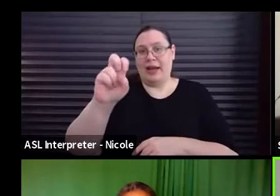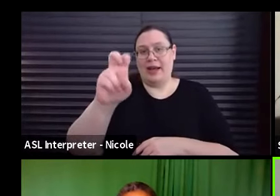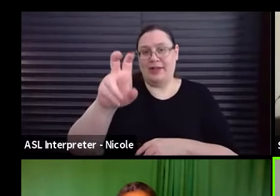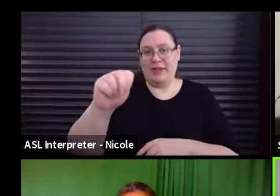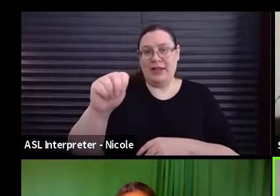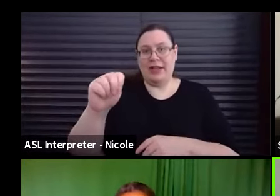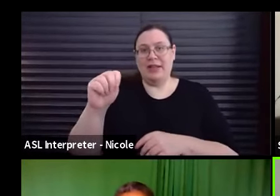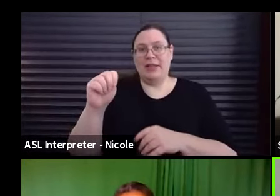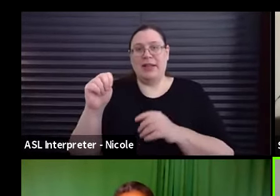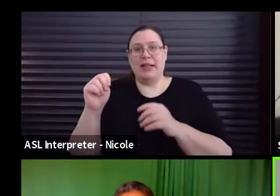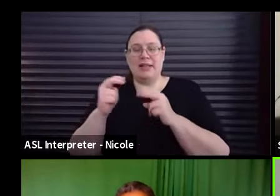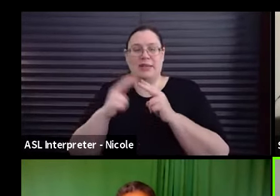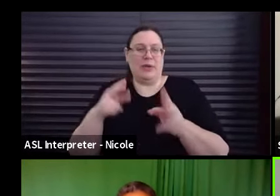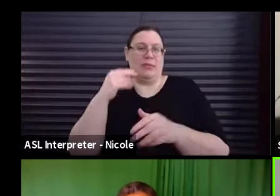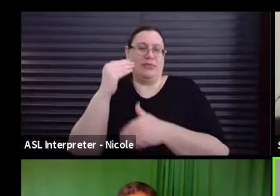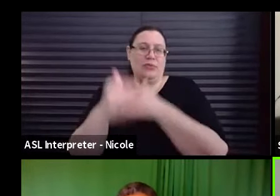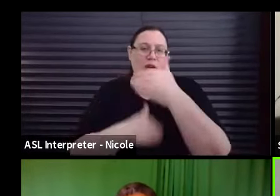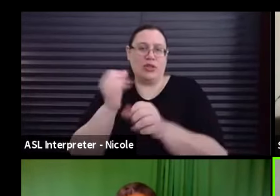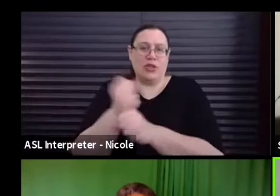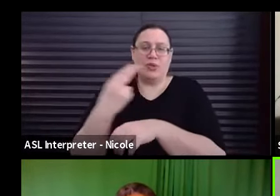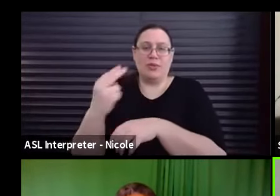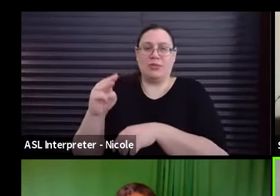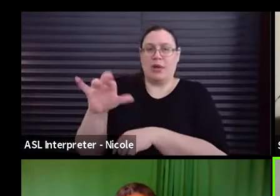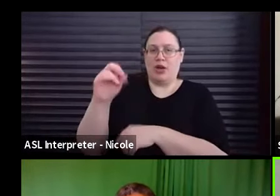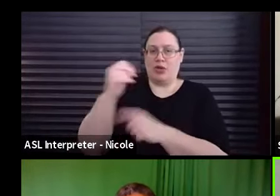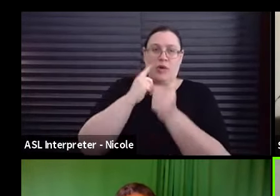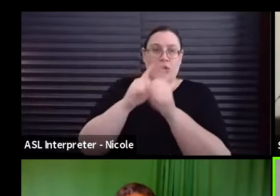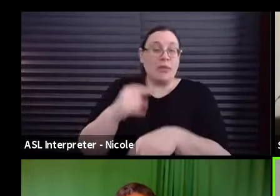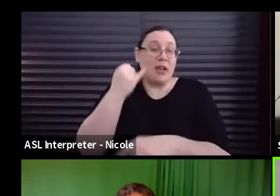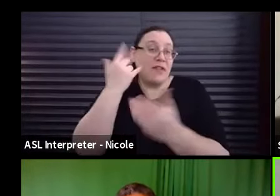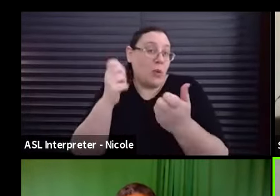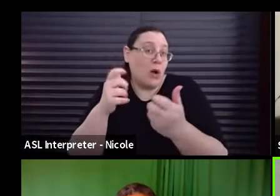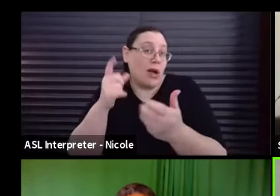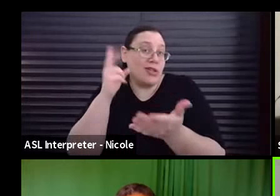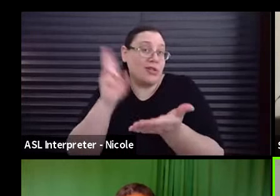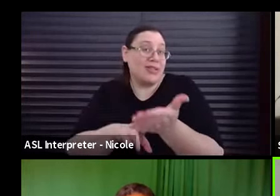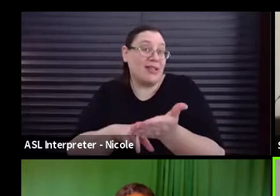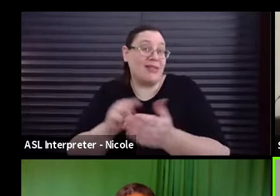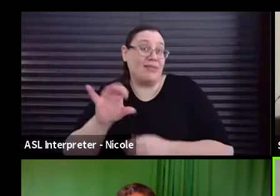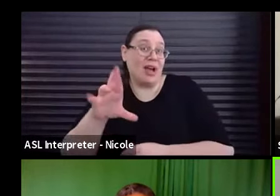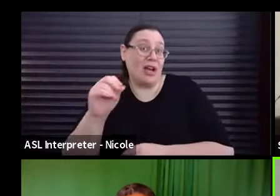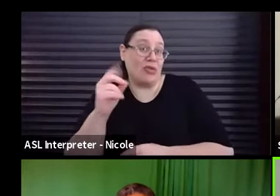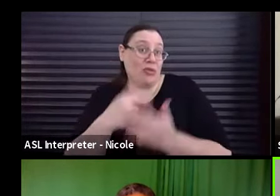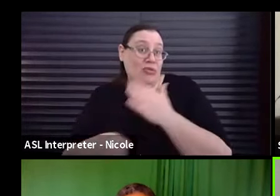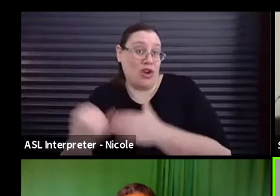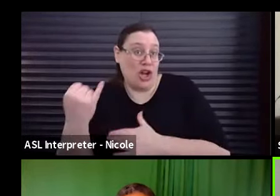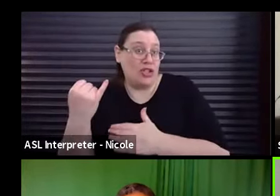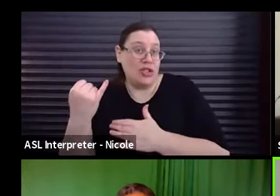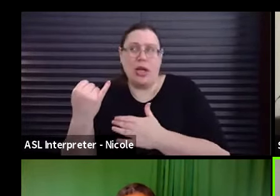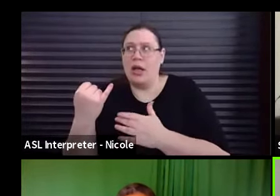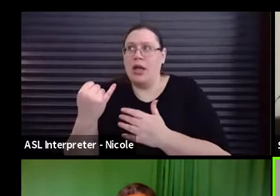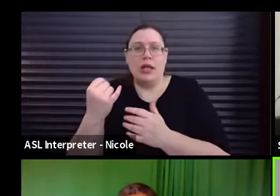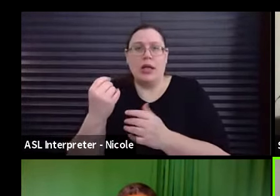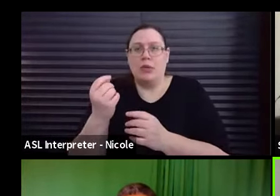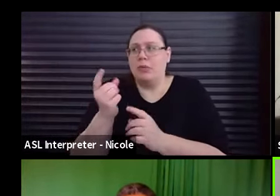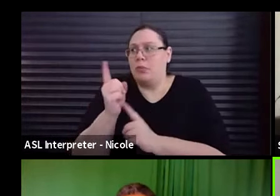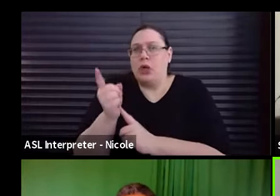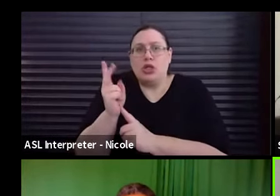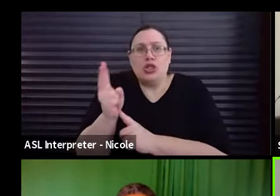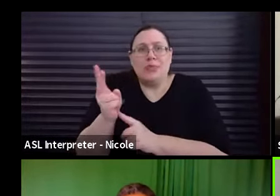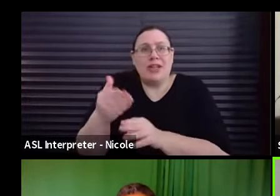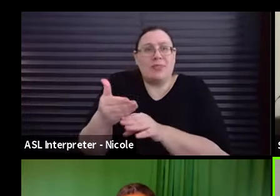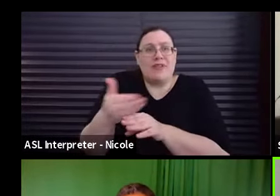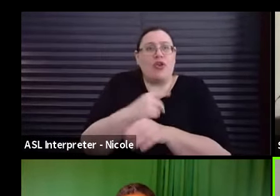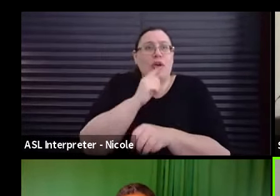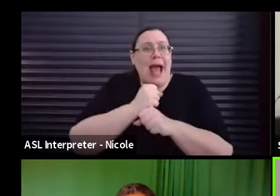process to use the micro agreement. So if you want to sign a micro project, you know, you could do it minutes before, you know, before you're going to